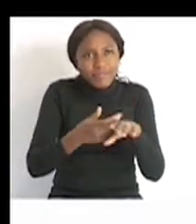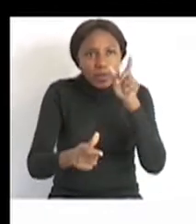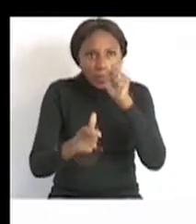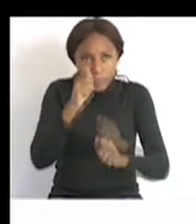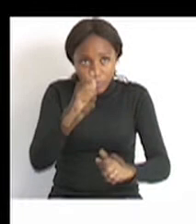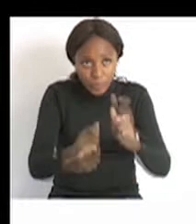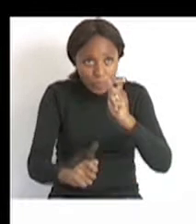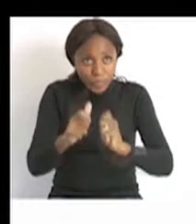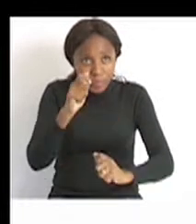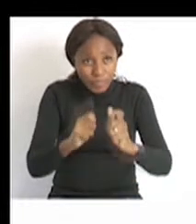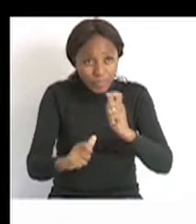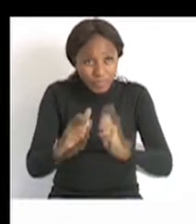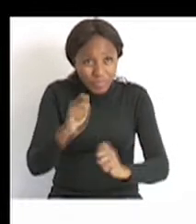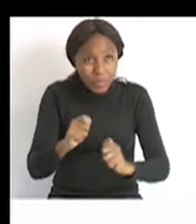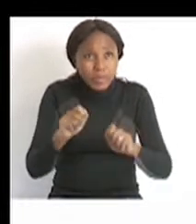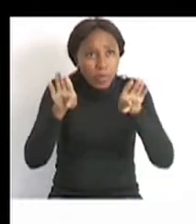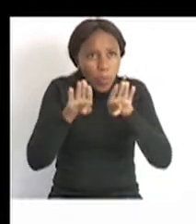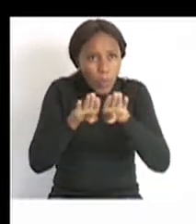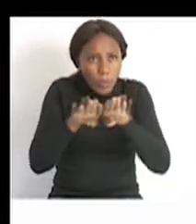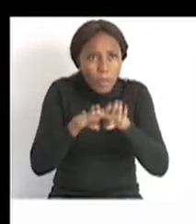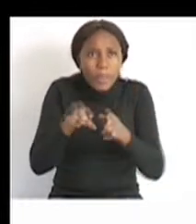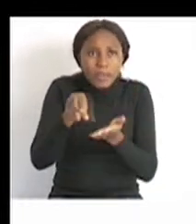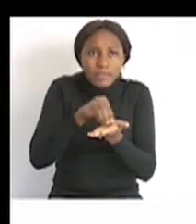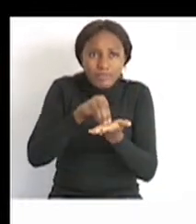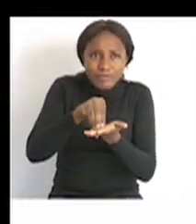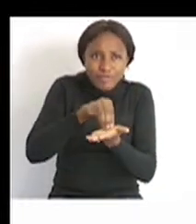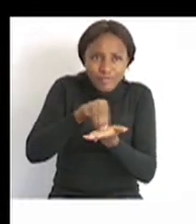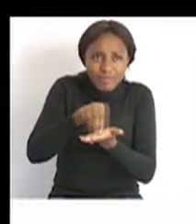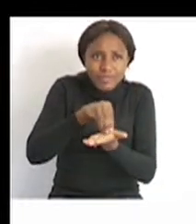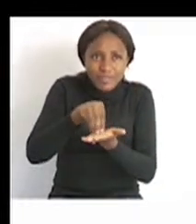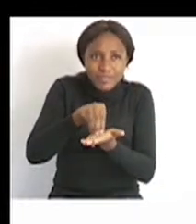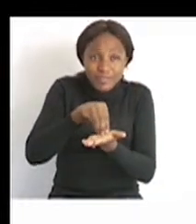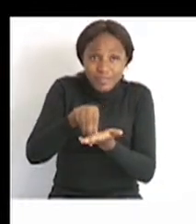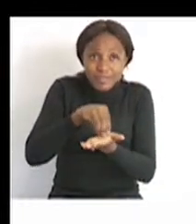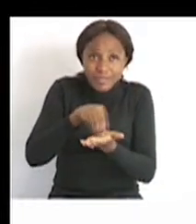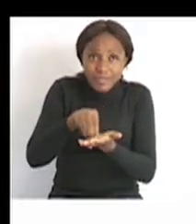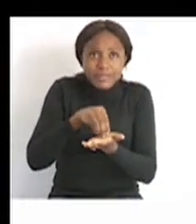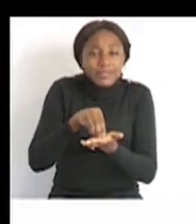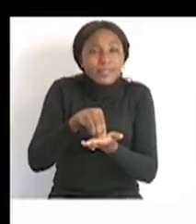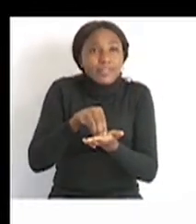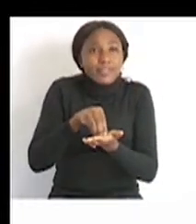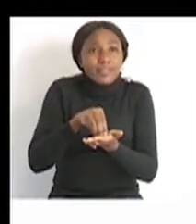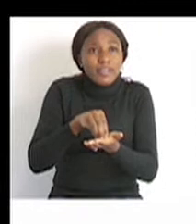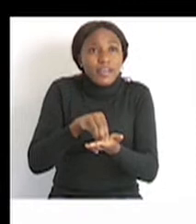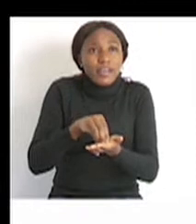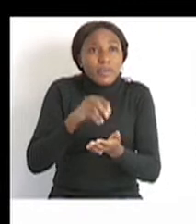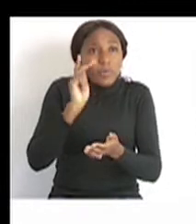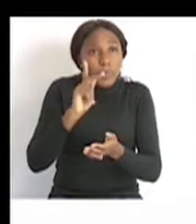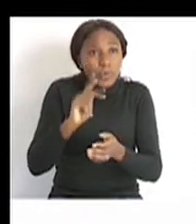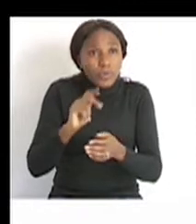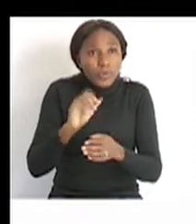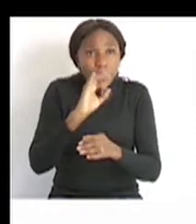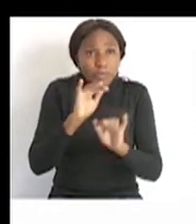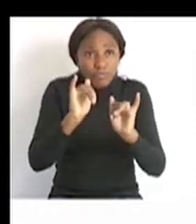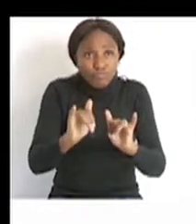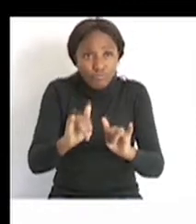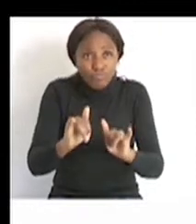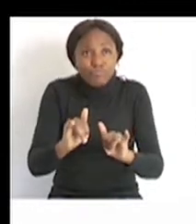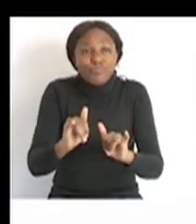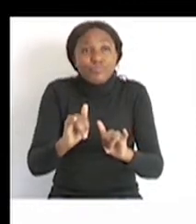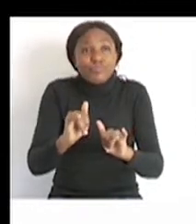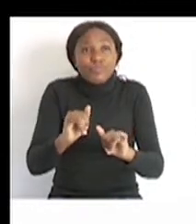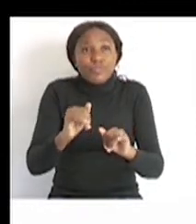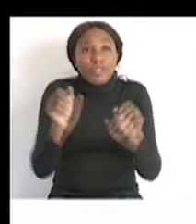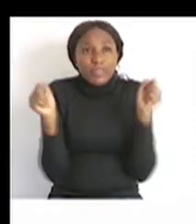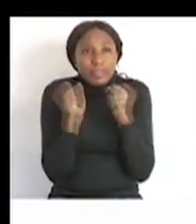Okay, and from milk we can make cheese. Another thing that is cool of milk is that if we refrigerate it, a layer of